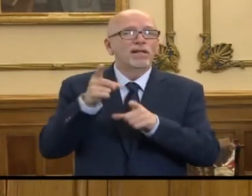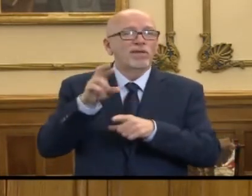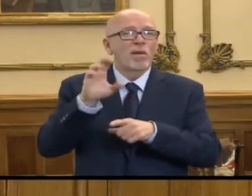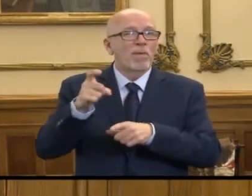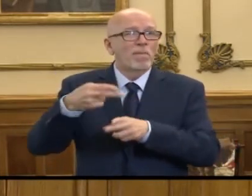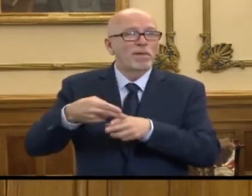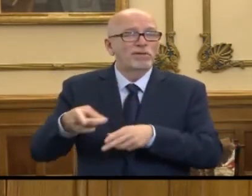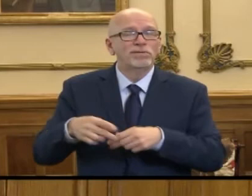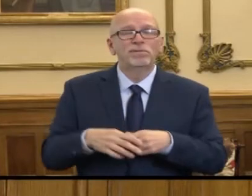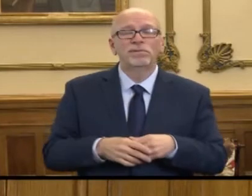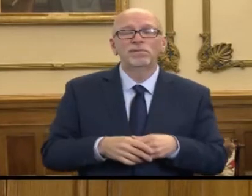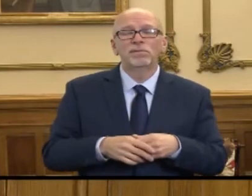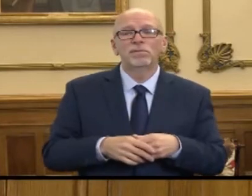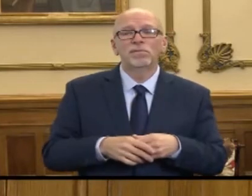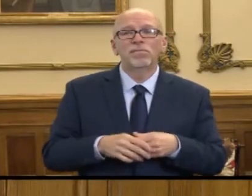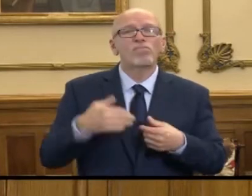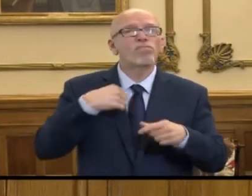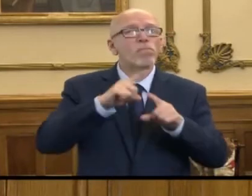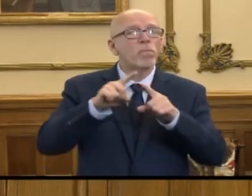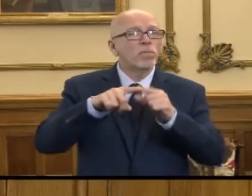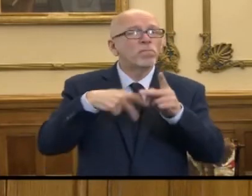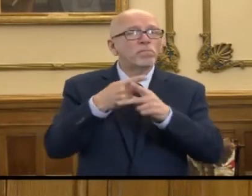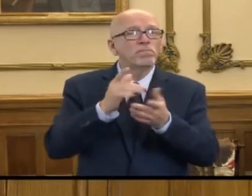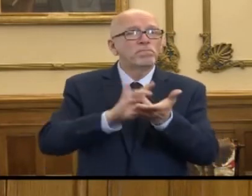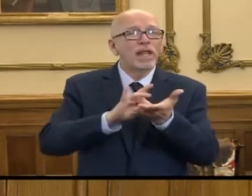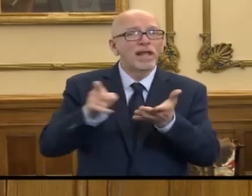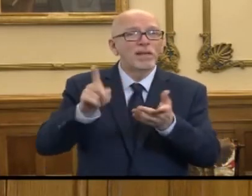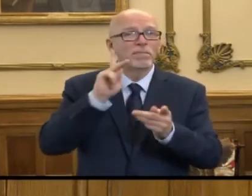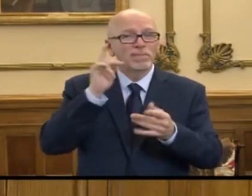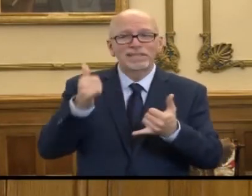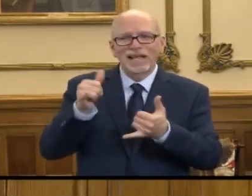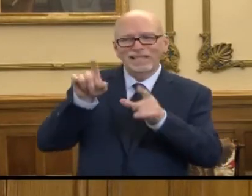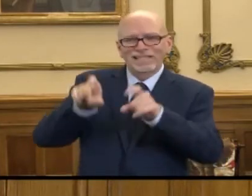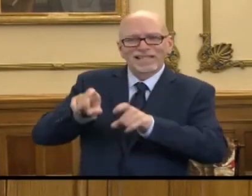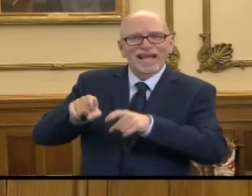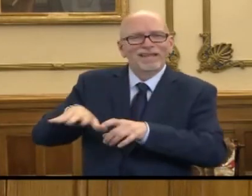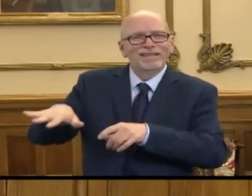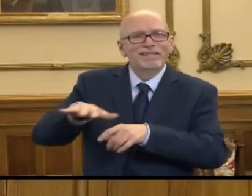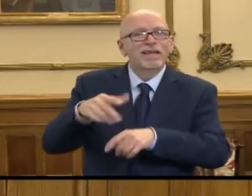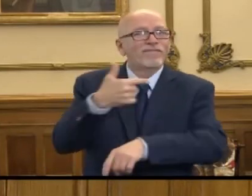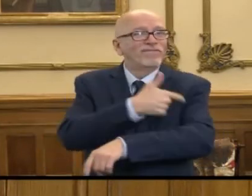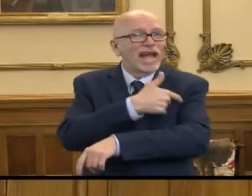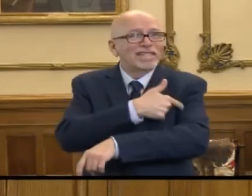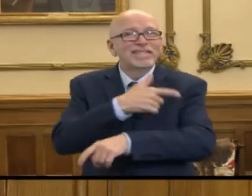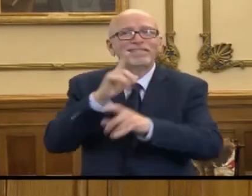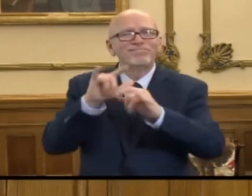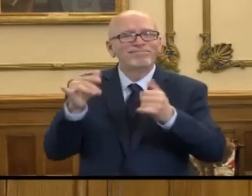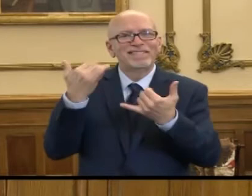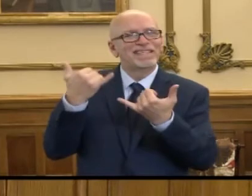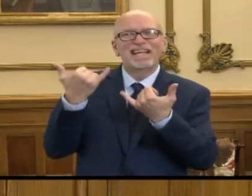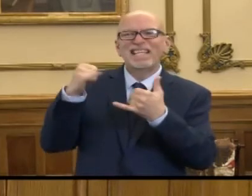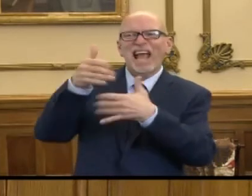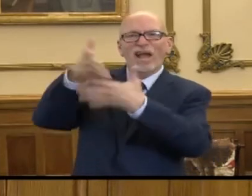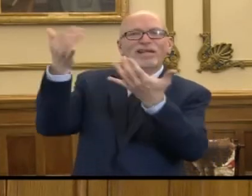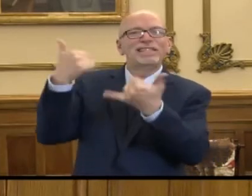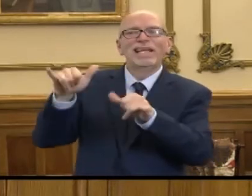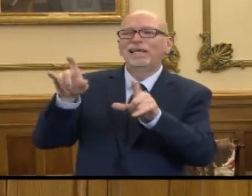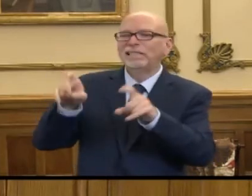mentioned, there are different medications that are being looked at, vaccine questions, all kinds of things that are out there.